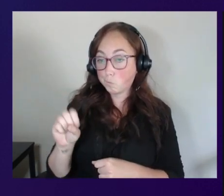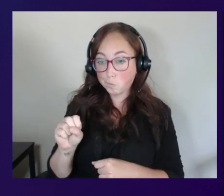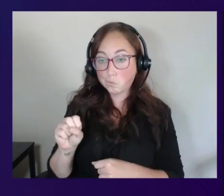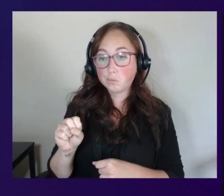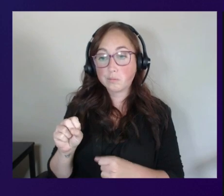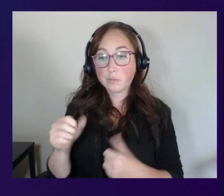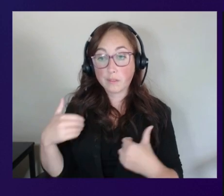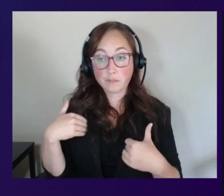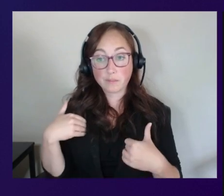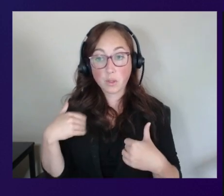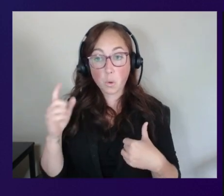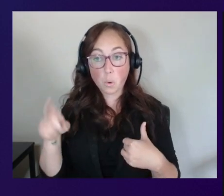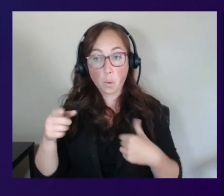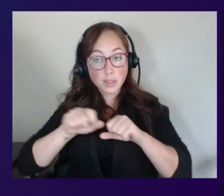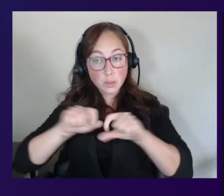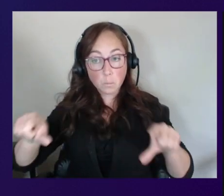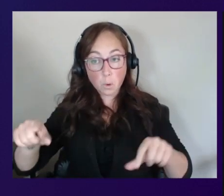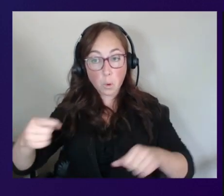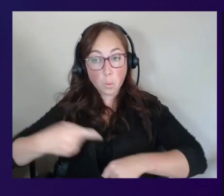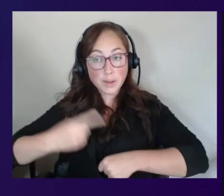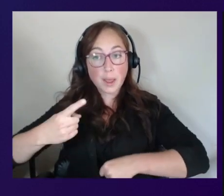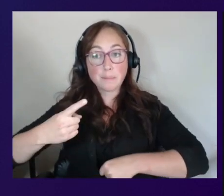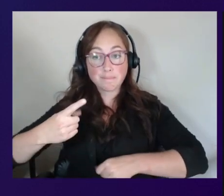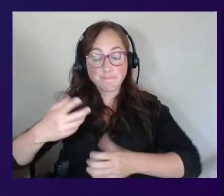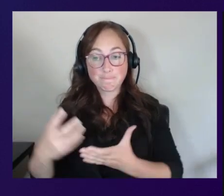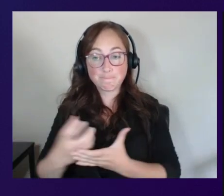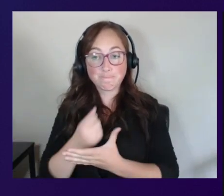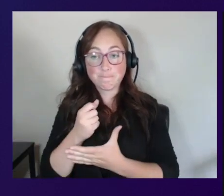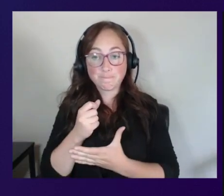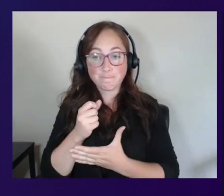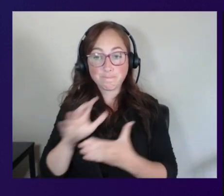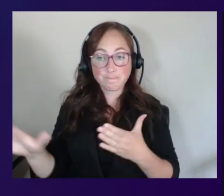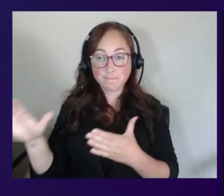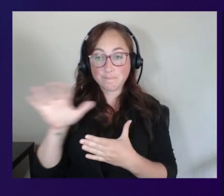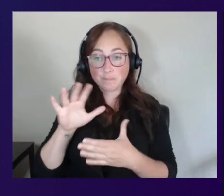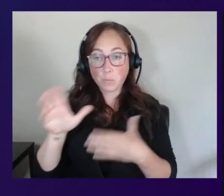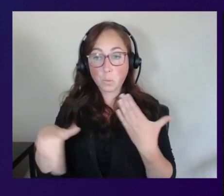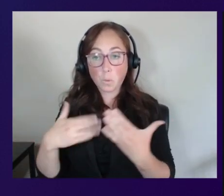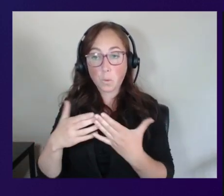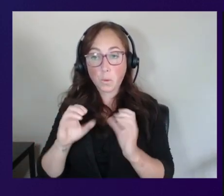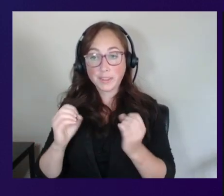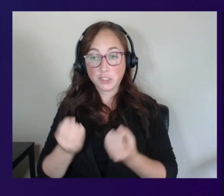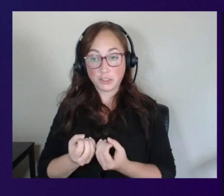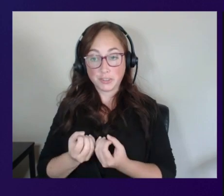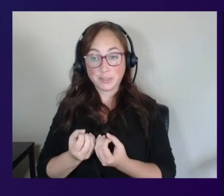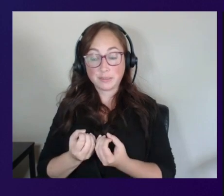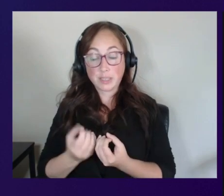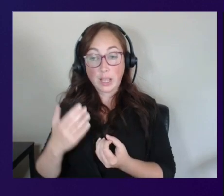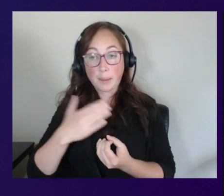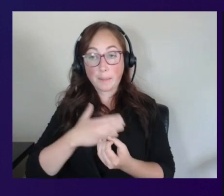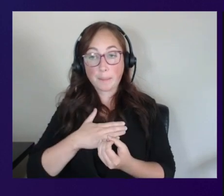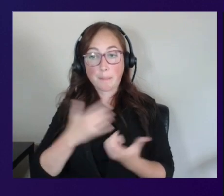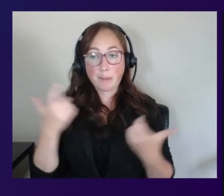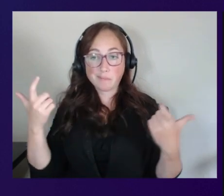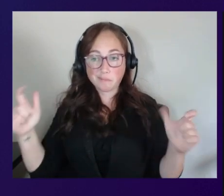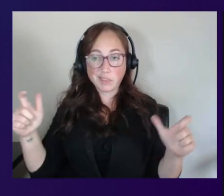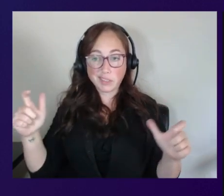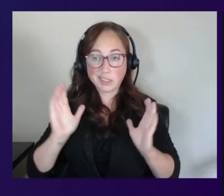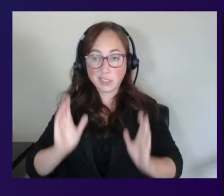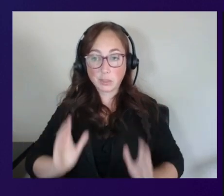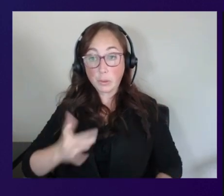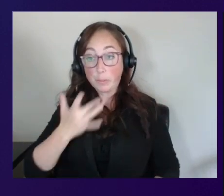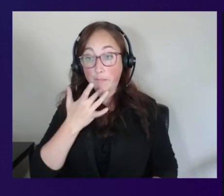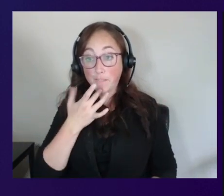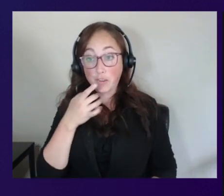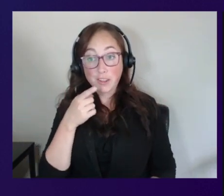only have to deploy this once and you can actually take advantage of this across your entire organization and that's something that a lot of my larger customers really like because they don't have